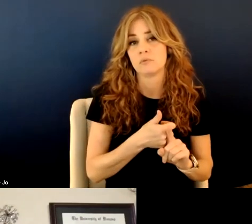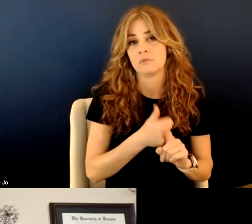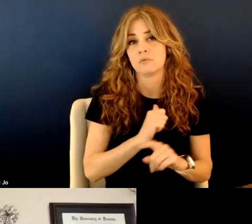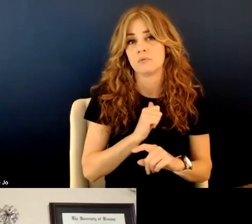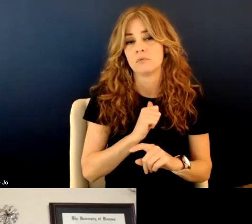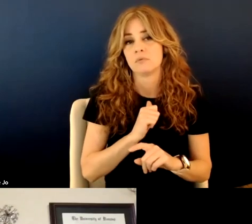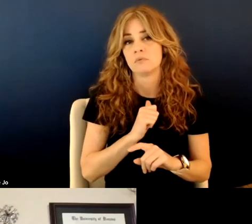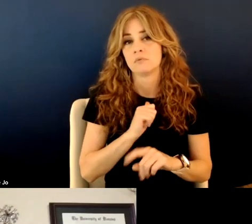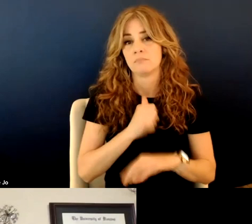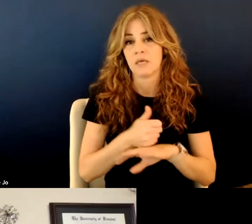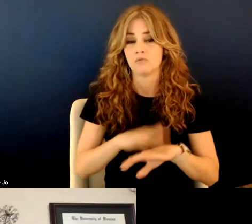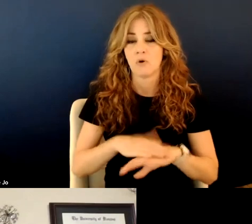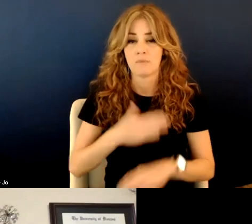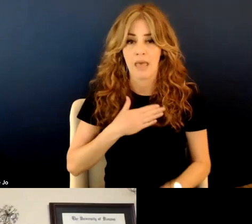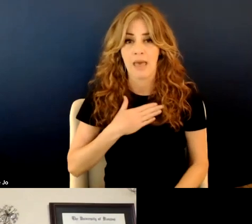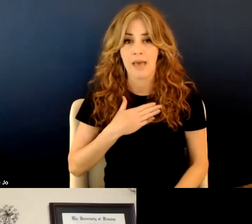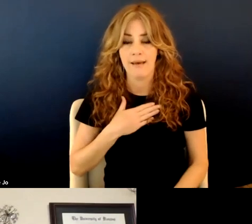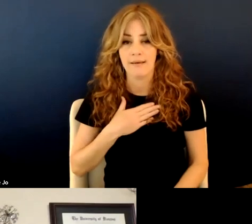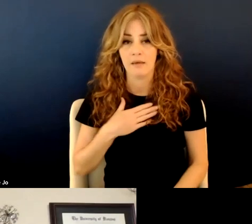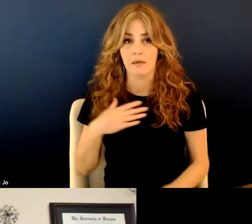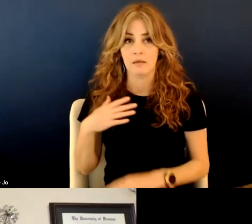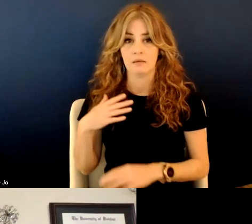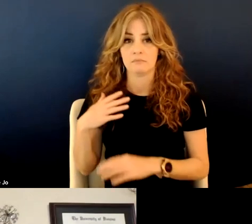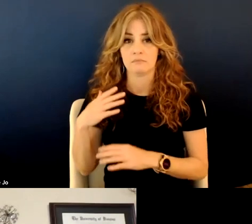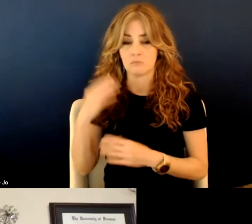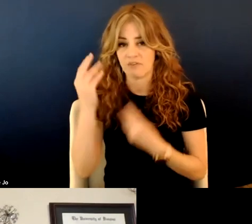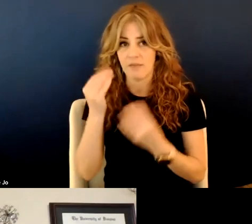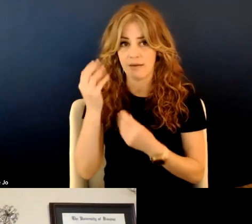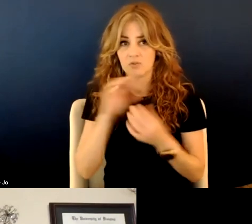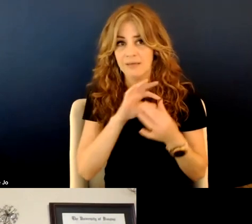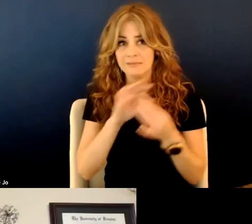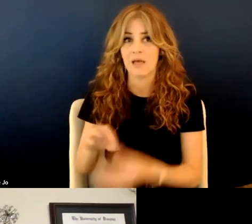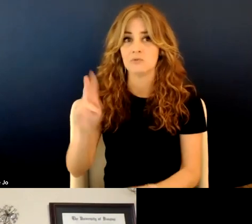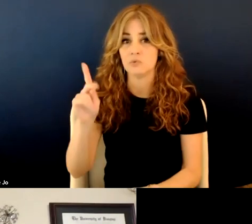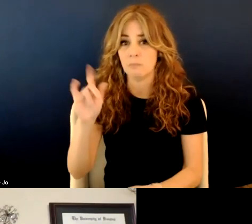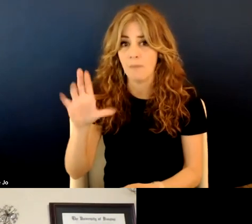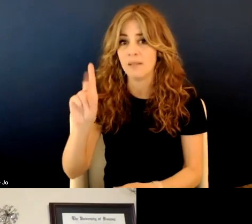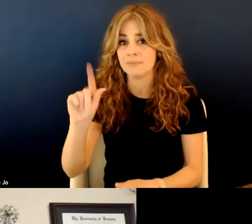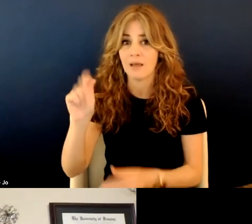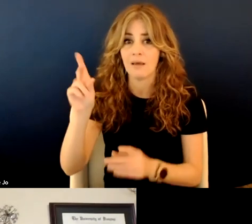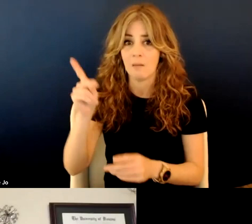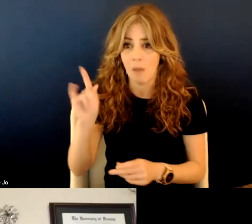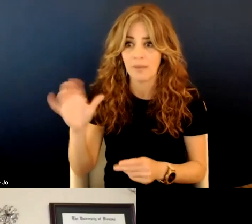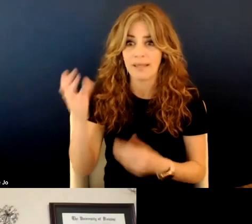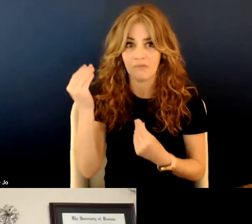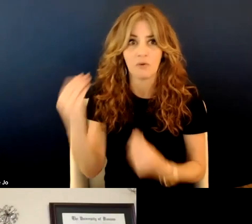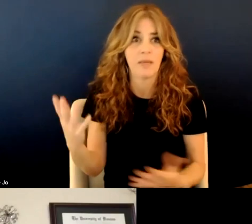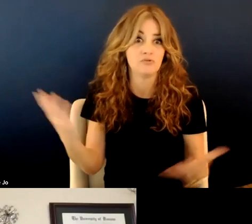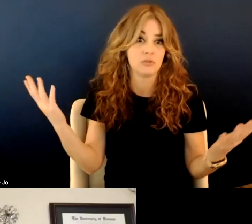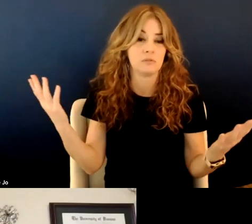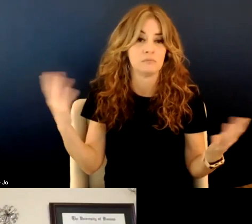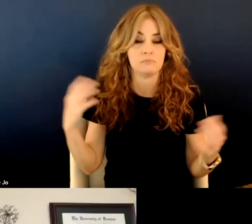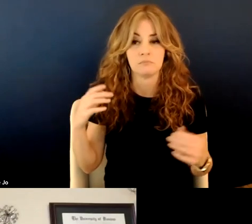reflections, um, and those were tied to public data, public information. Um, like if you go